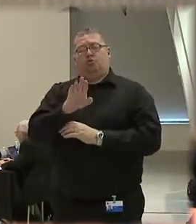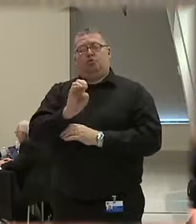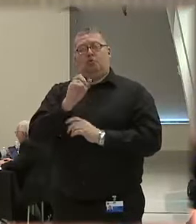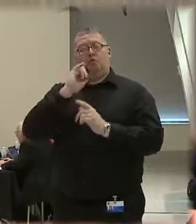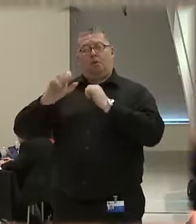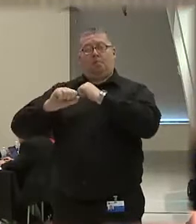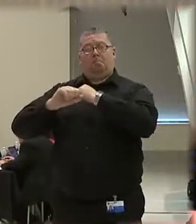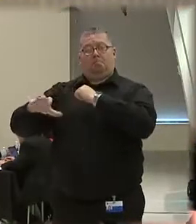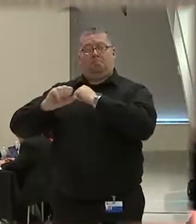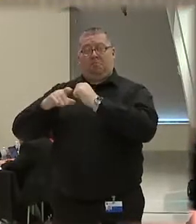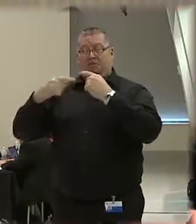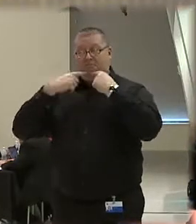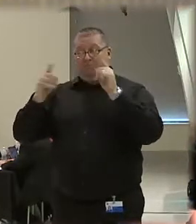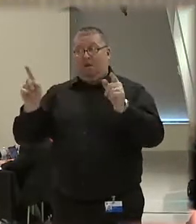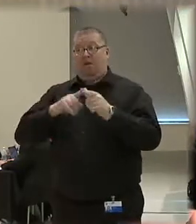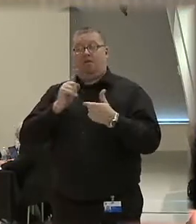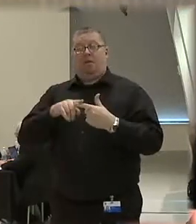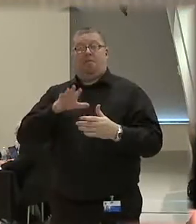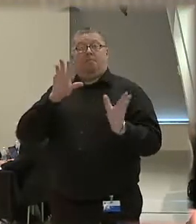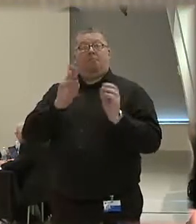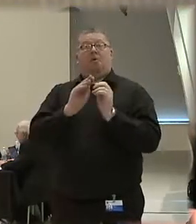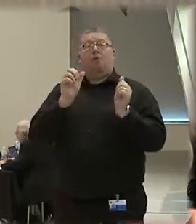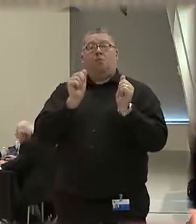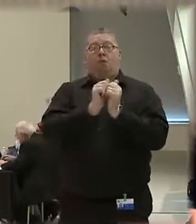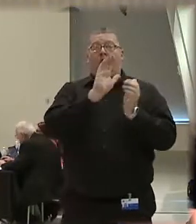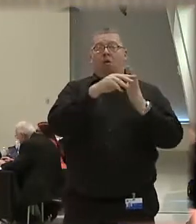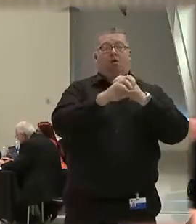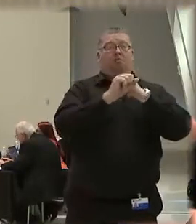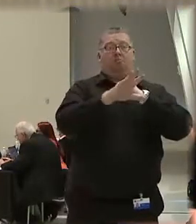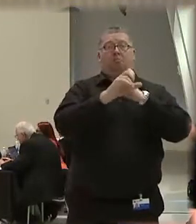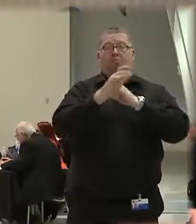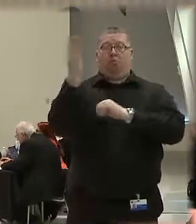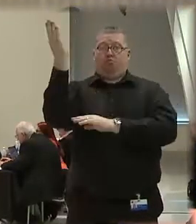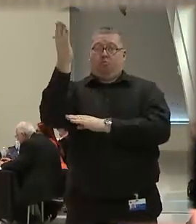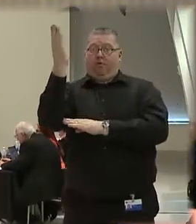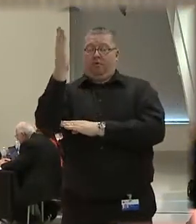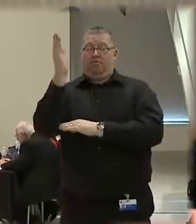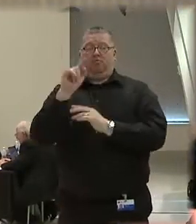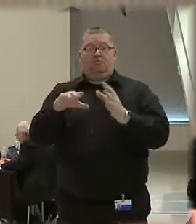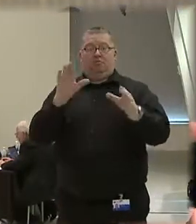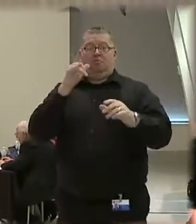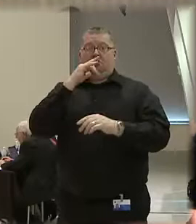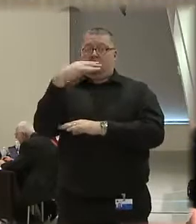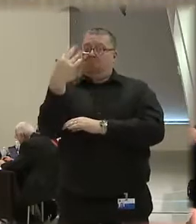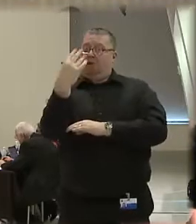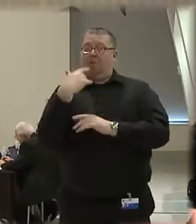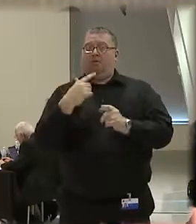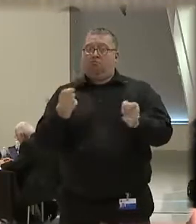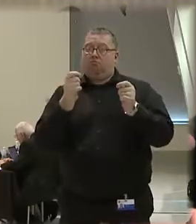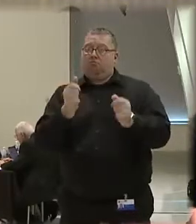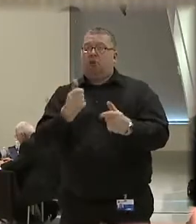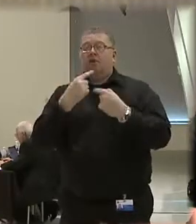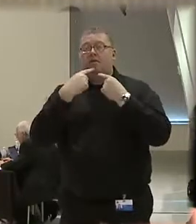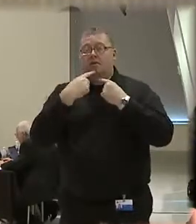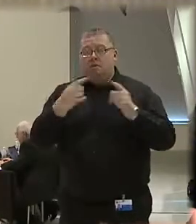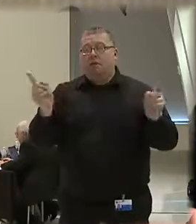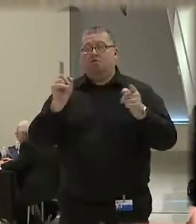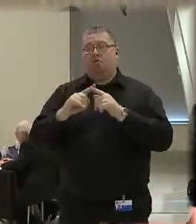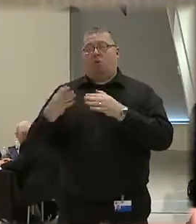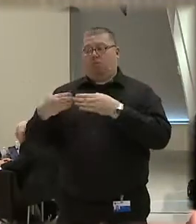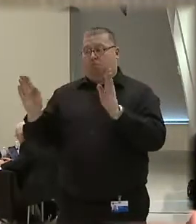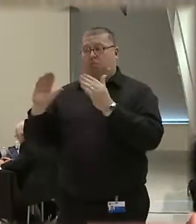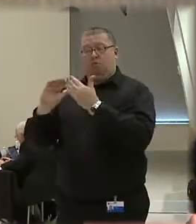local press briefing. More than ever before, we find ourselves getting ahead of the conversation by providing timely and accurate information to the public.